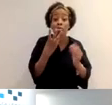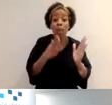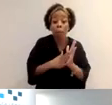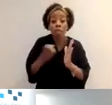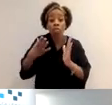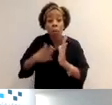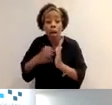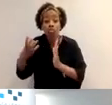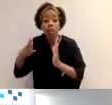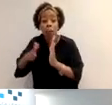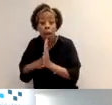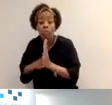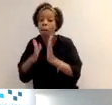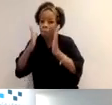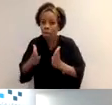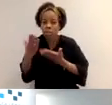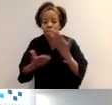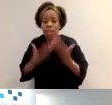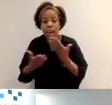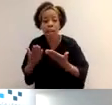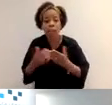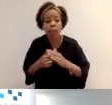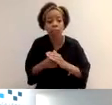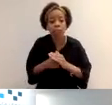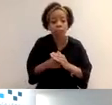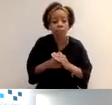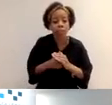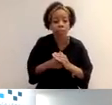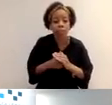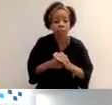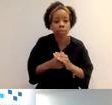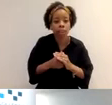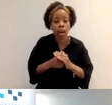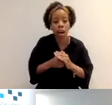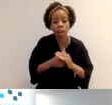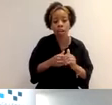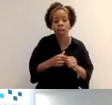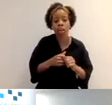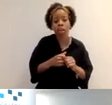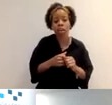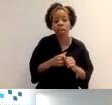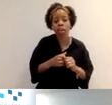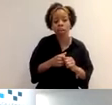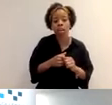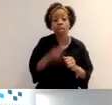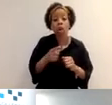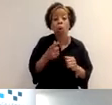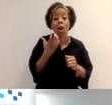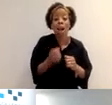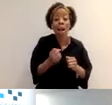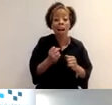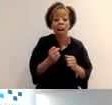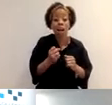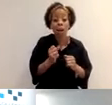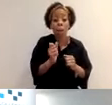must be explained. And please, please don't send us any identified or file information. So if you have a piece of evidence that may have a